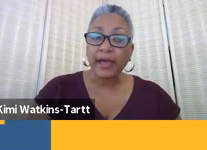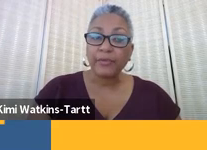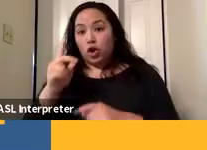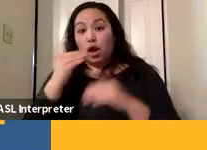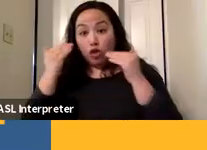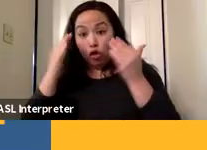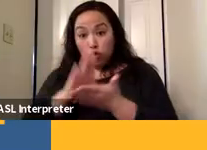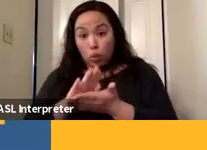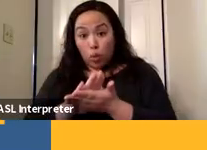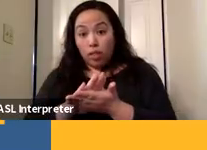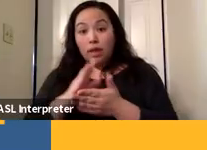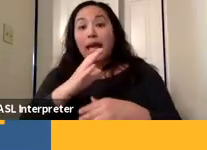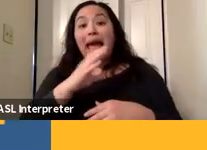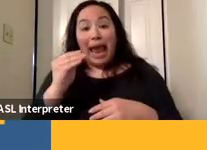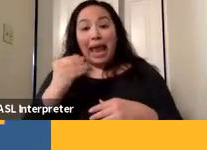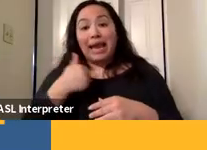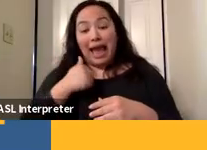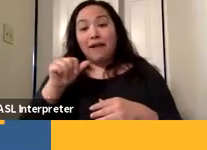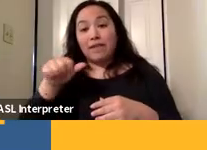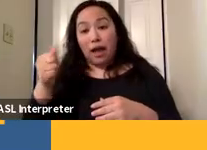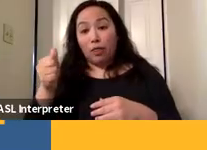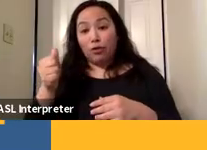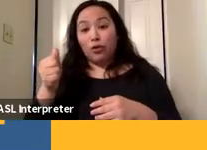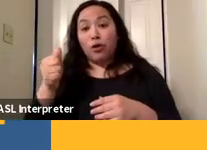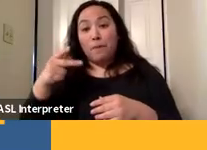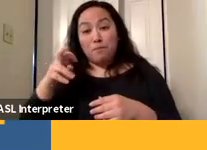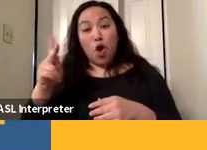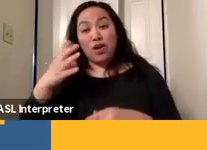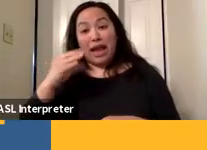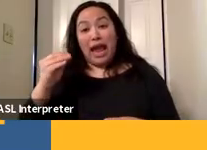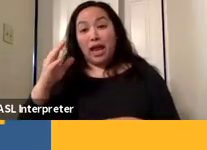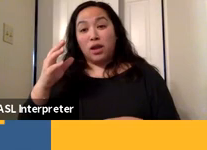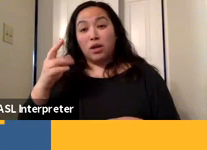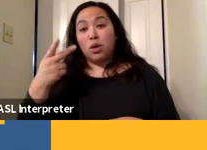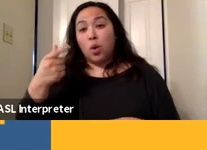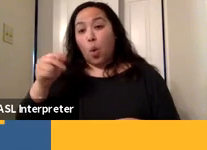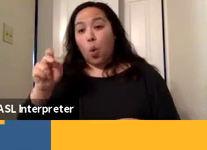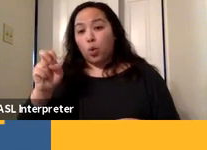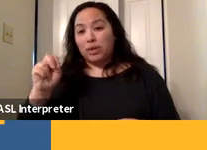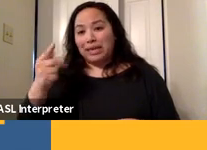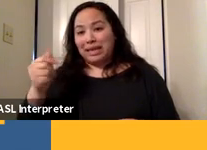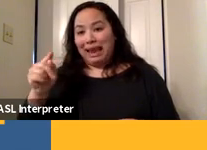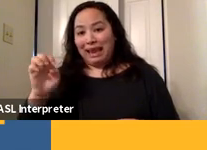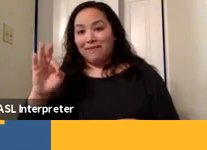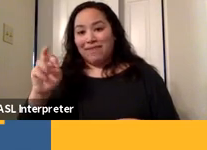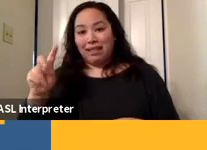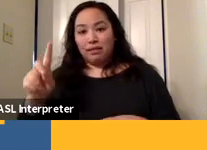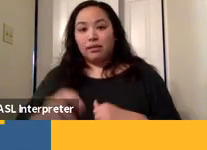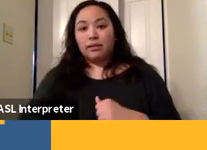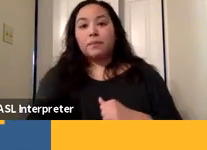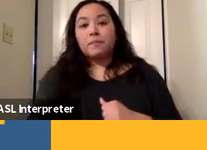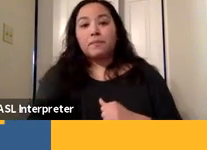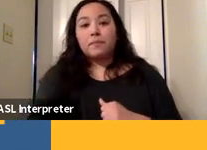also have Buchanan Parking at Golden Gate Fields. One of the things that we have been working